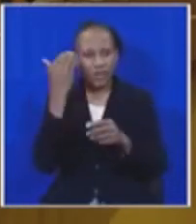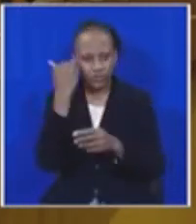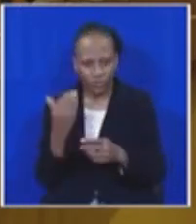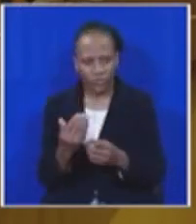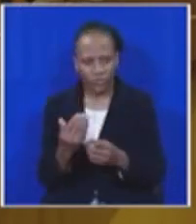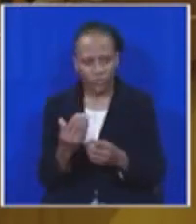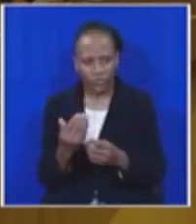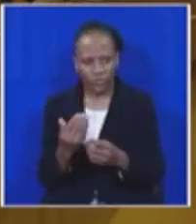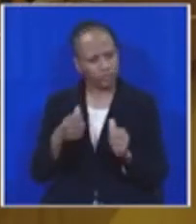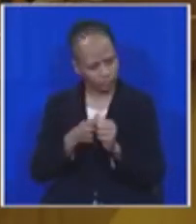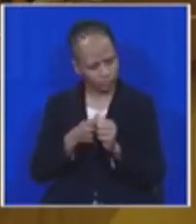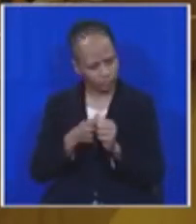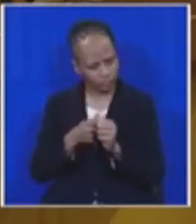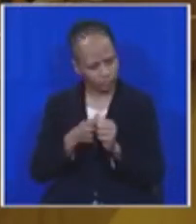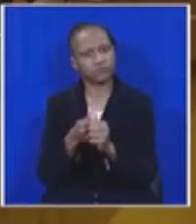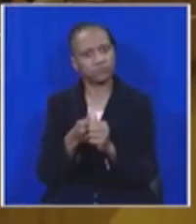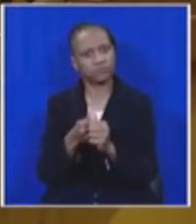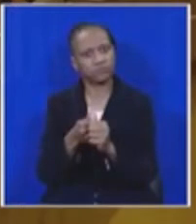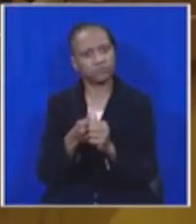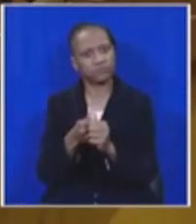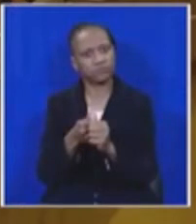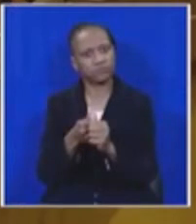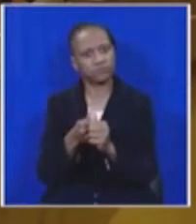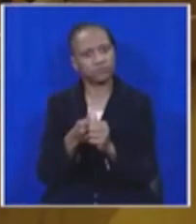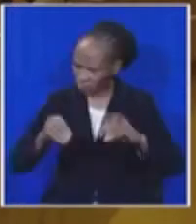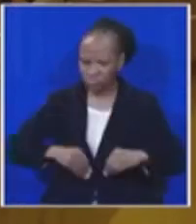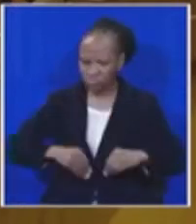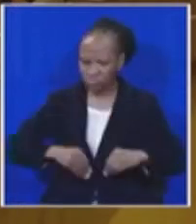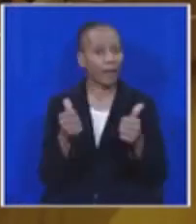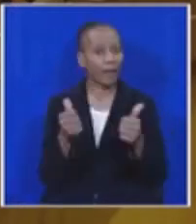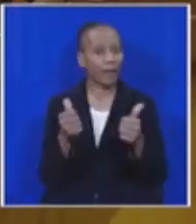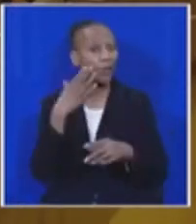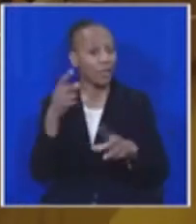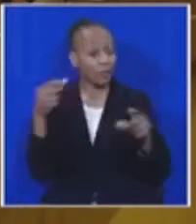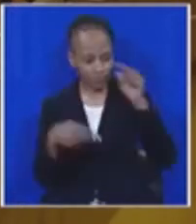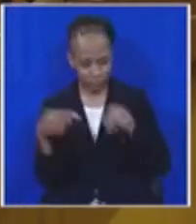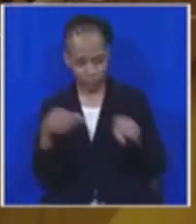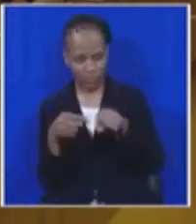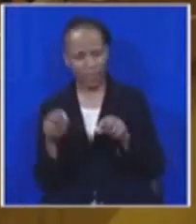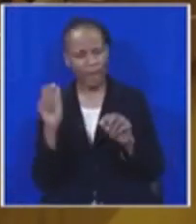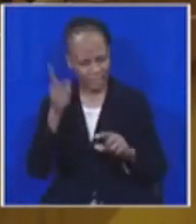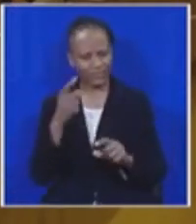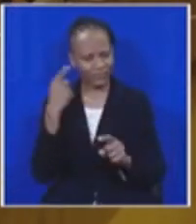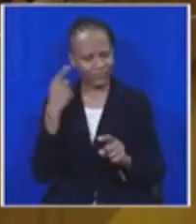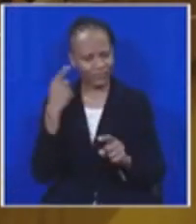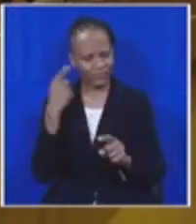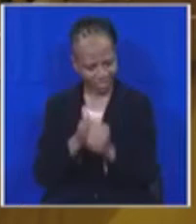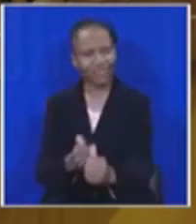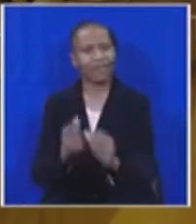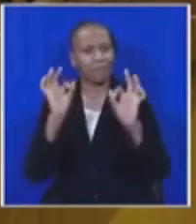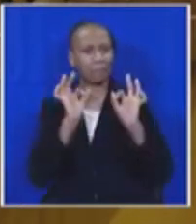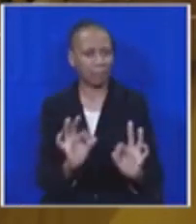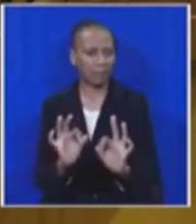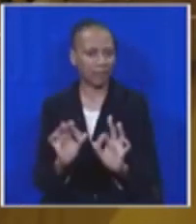susceptible to constructive criticism. However, should be fair and in good faith. General, gratuitous